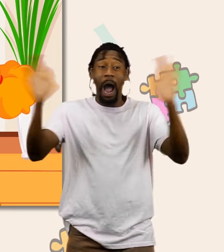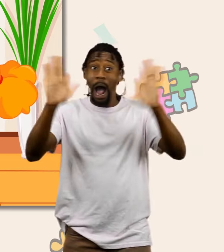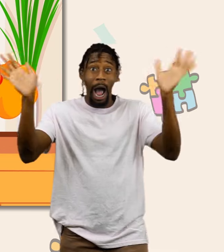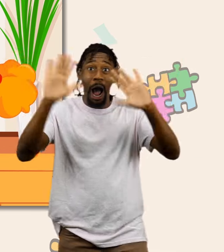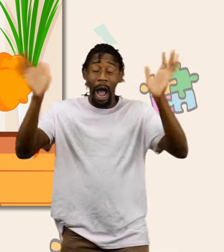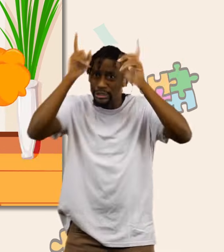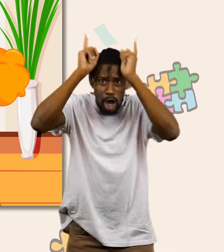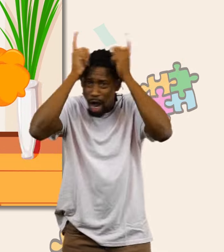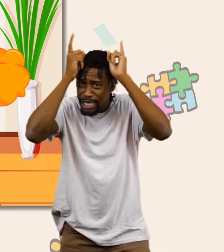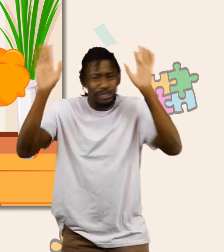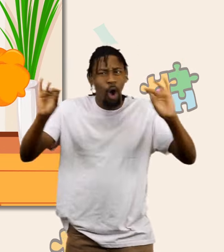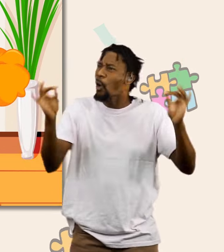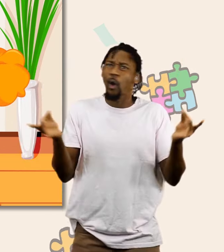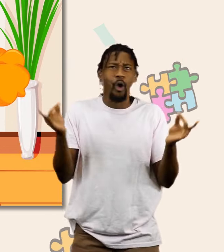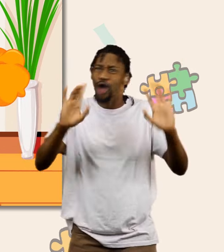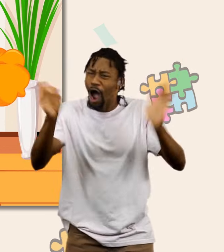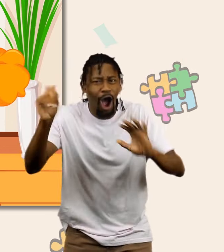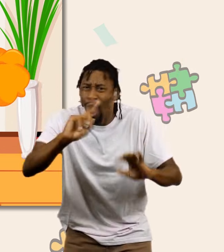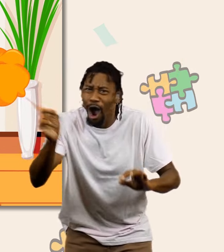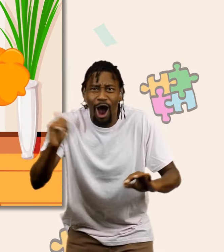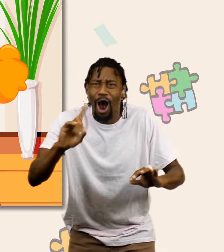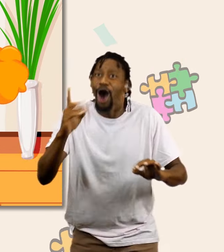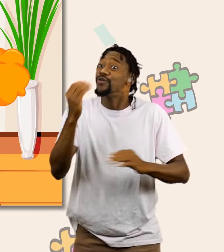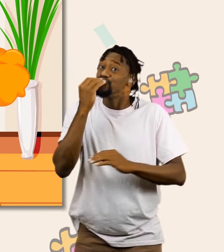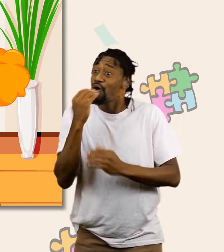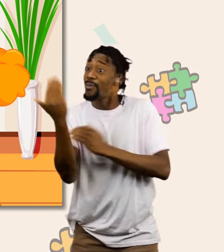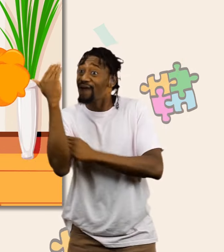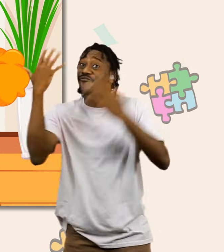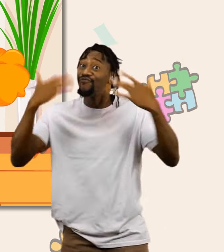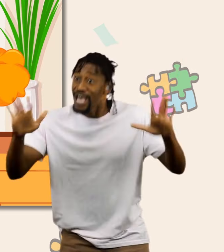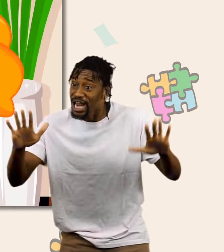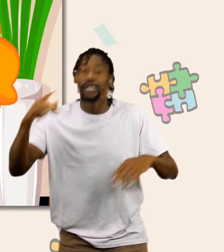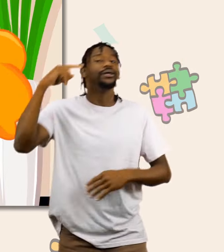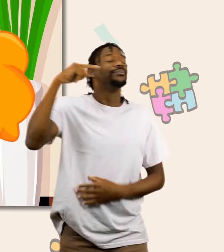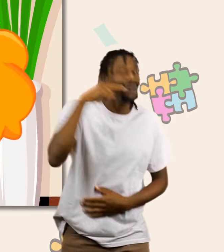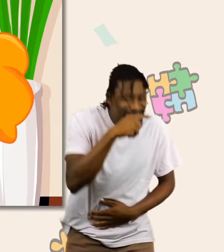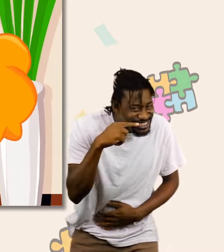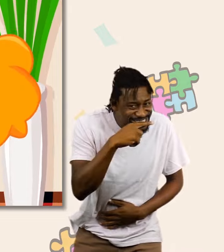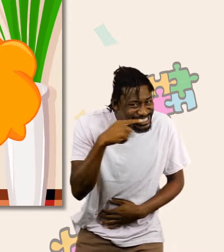No, Groovy. No, Groovy. After breakfast, we have to brush our teeth.